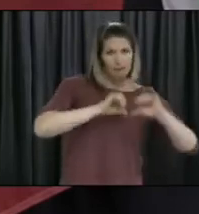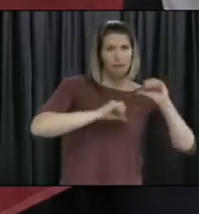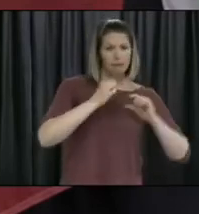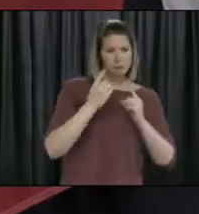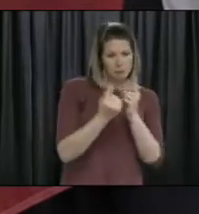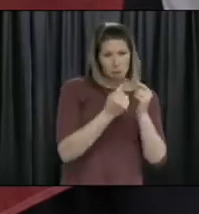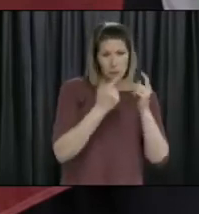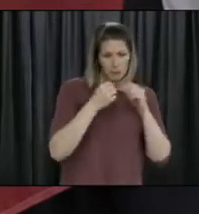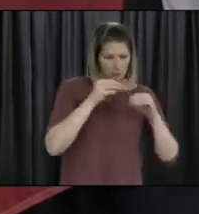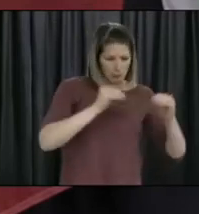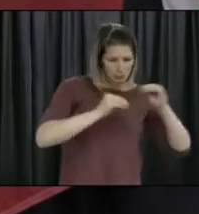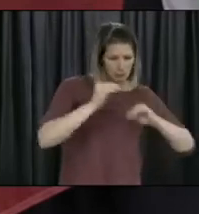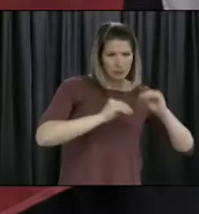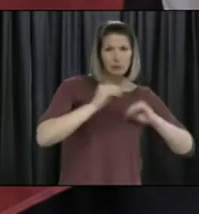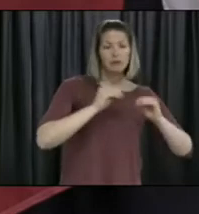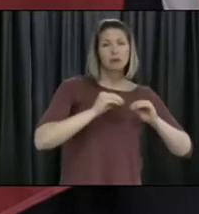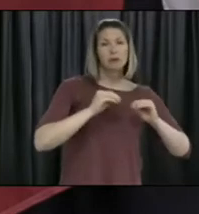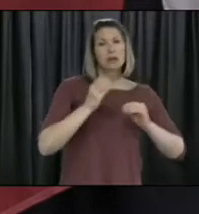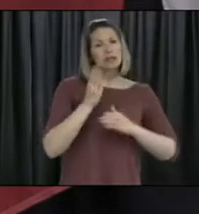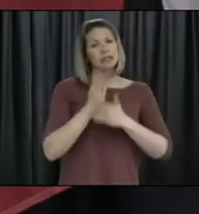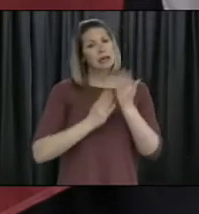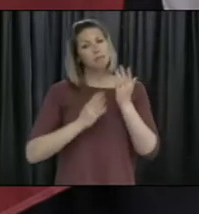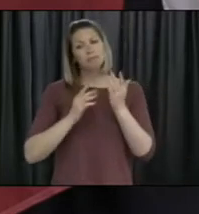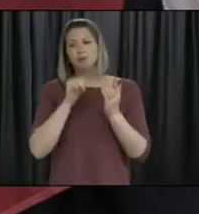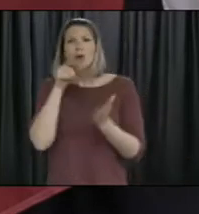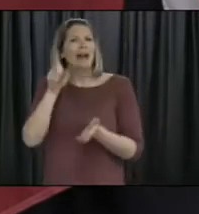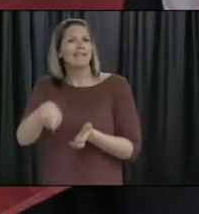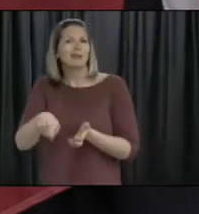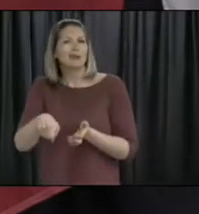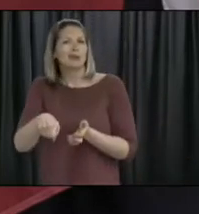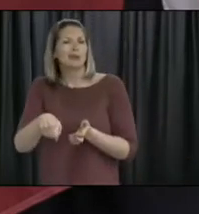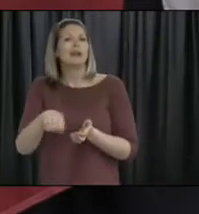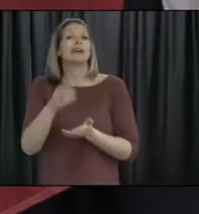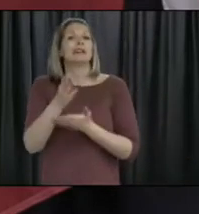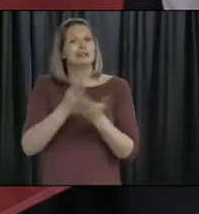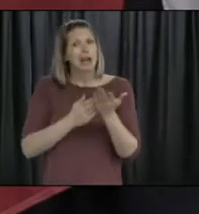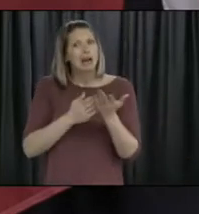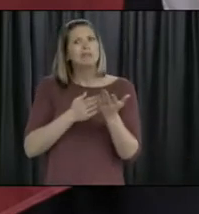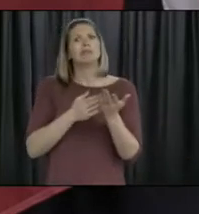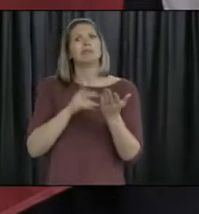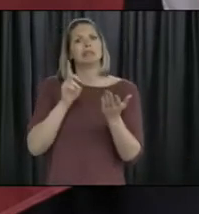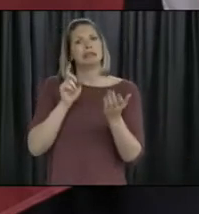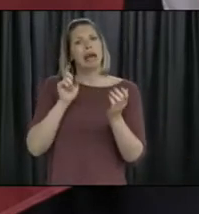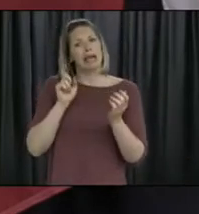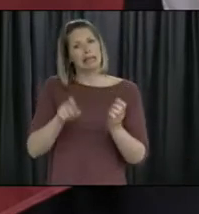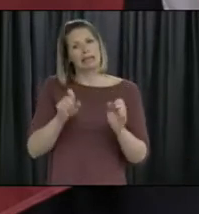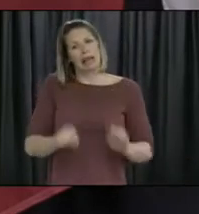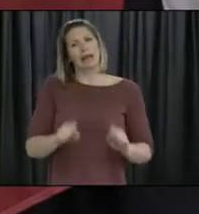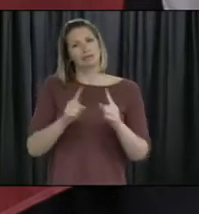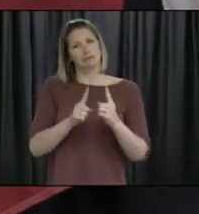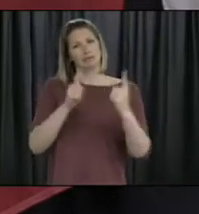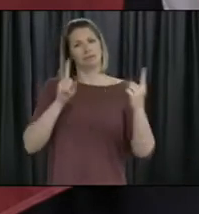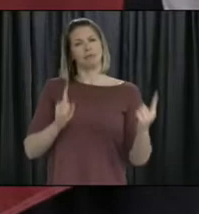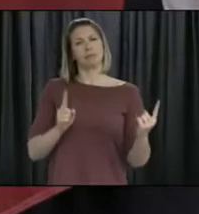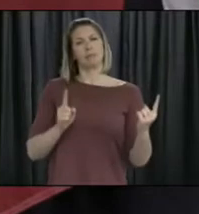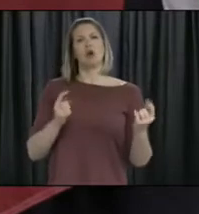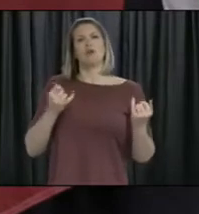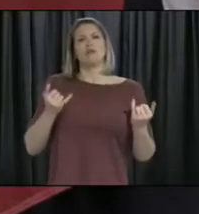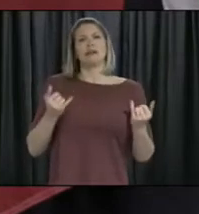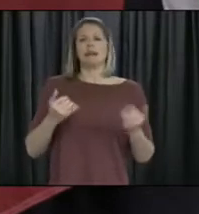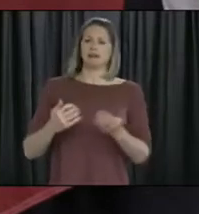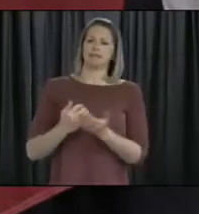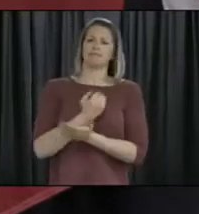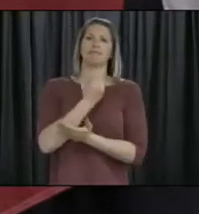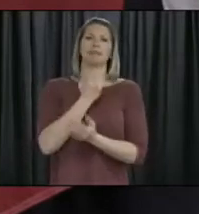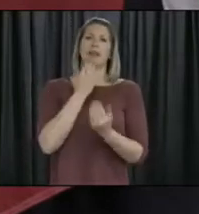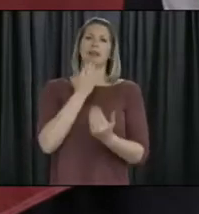point of view. So I will take this moment to, you know, thank all the, you know, the staff at Memorial University, professors and so on, and